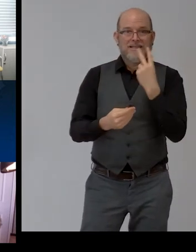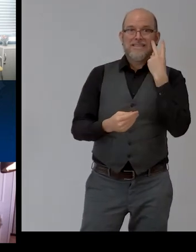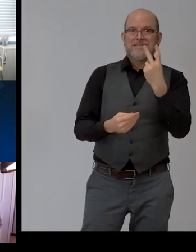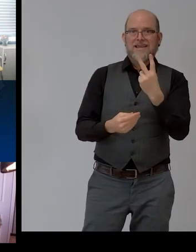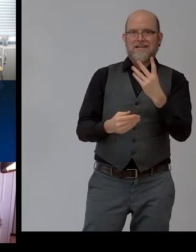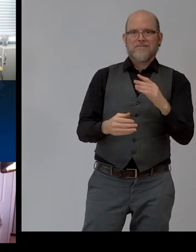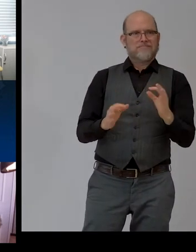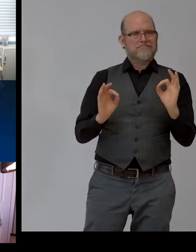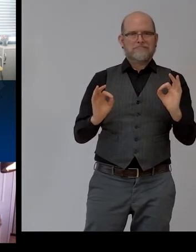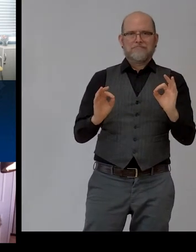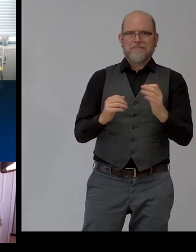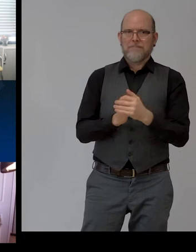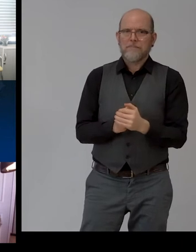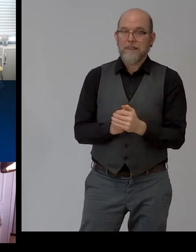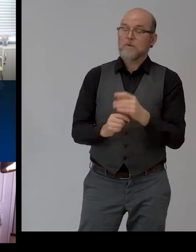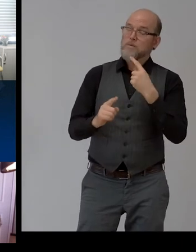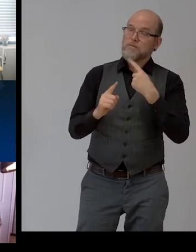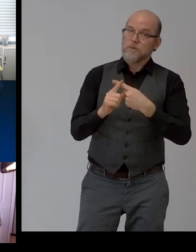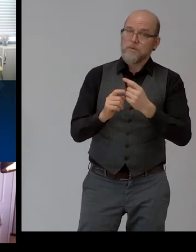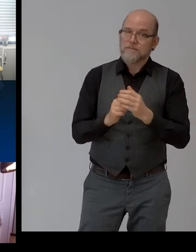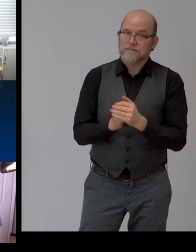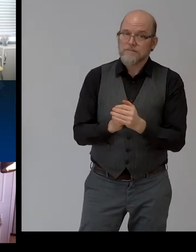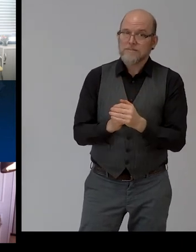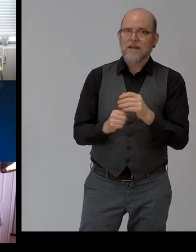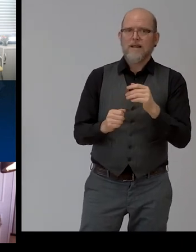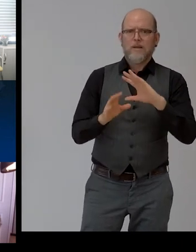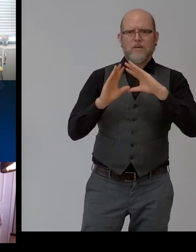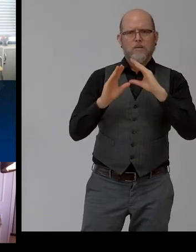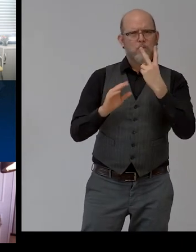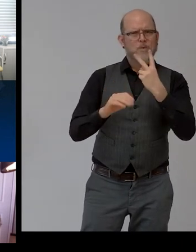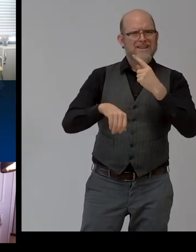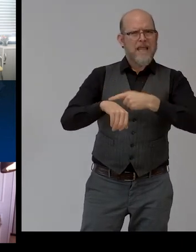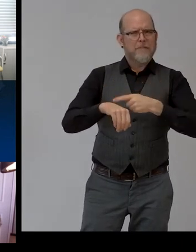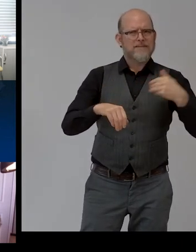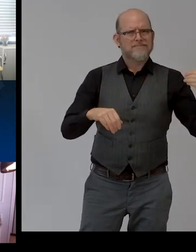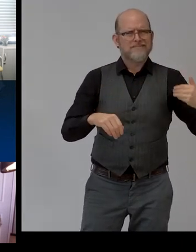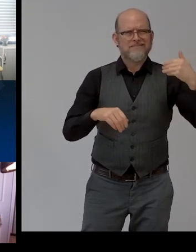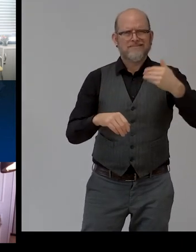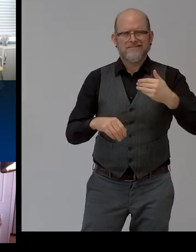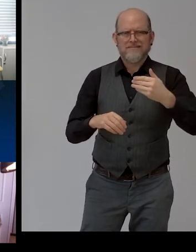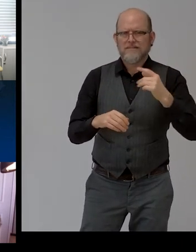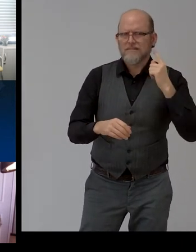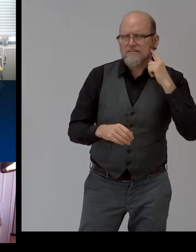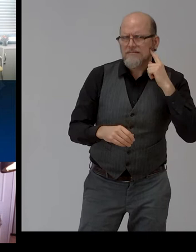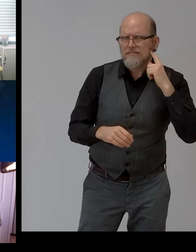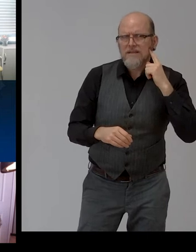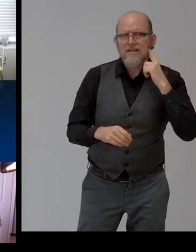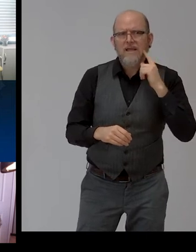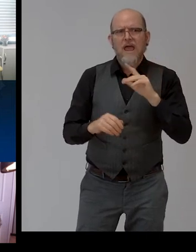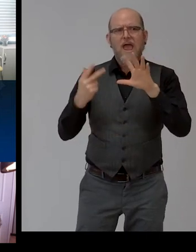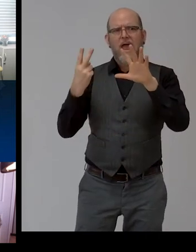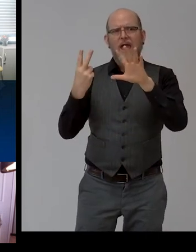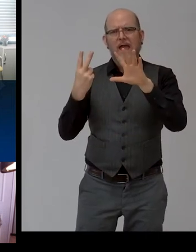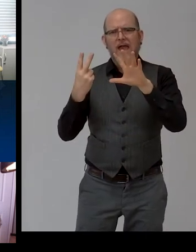is almost twice more, from 80 to 150 in two years.